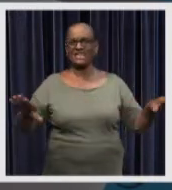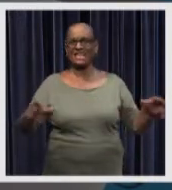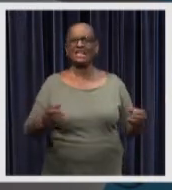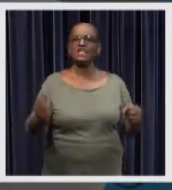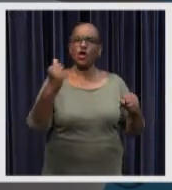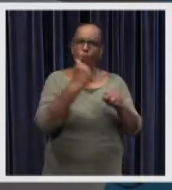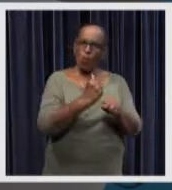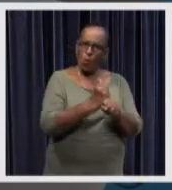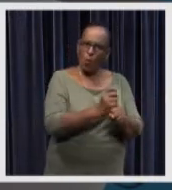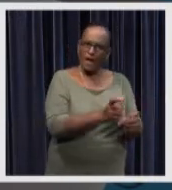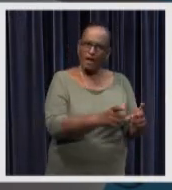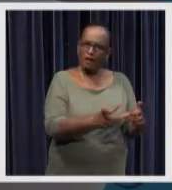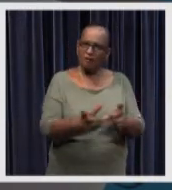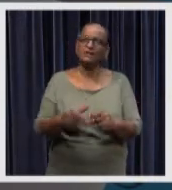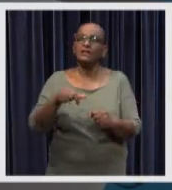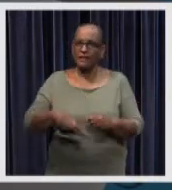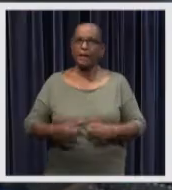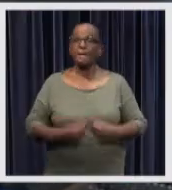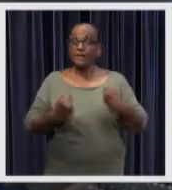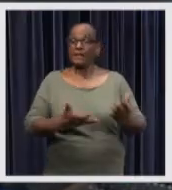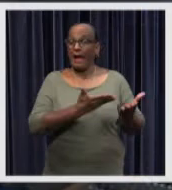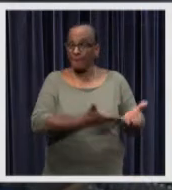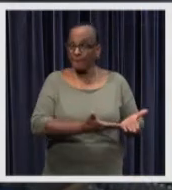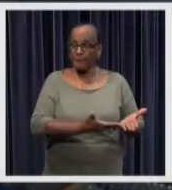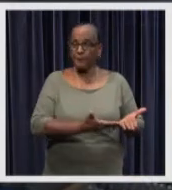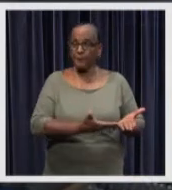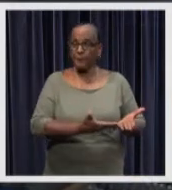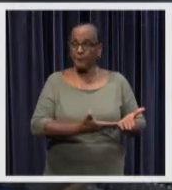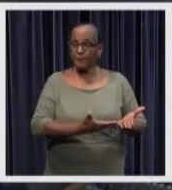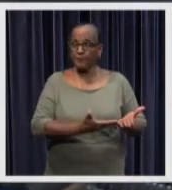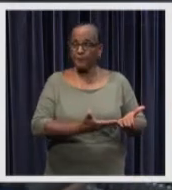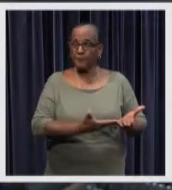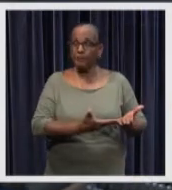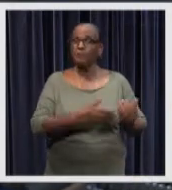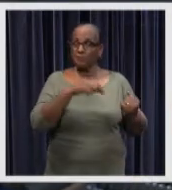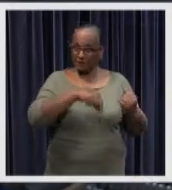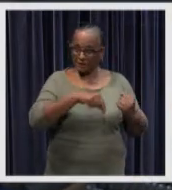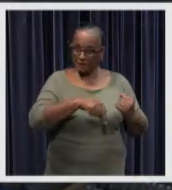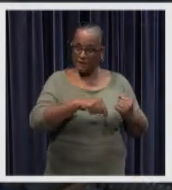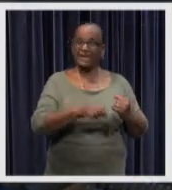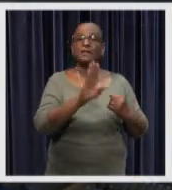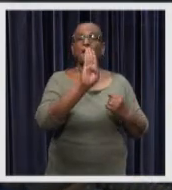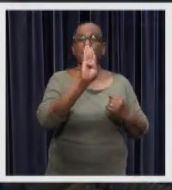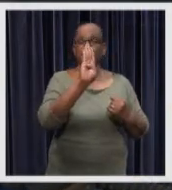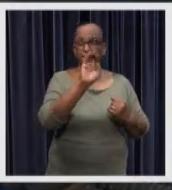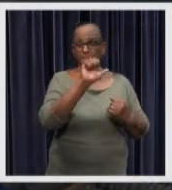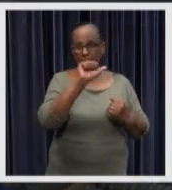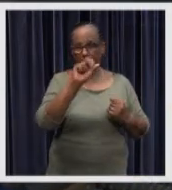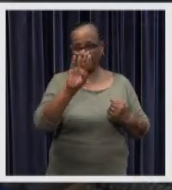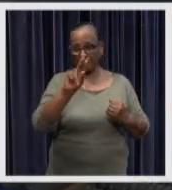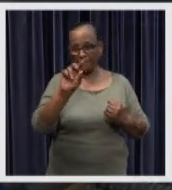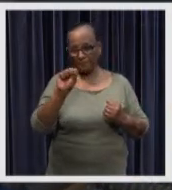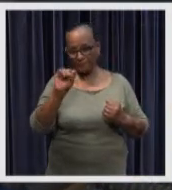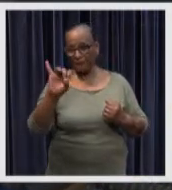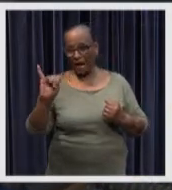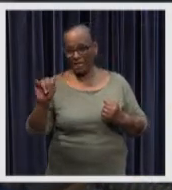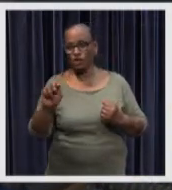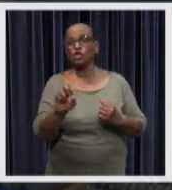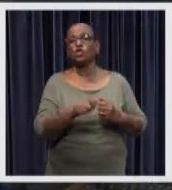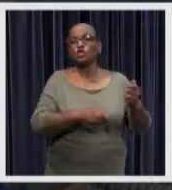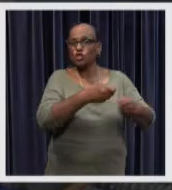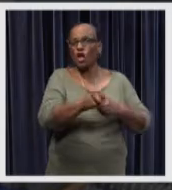received information from the various service providers that are involved with the basic health insurance